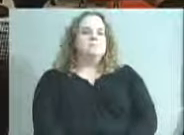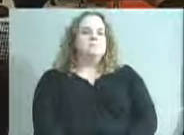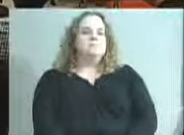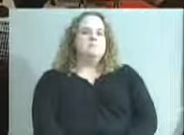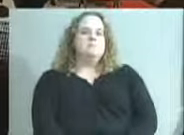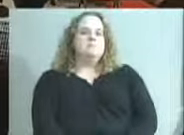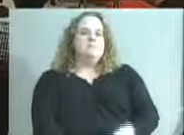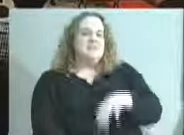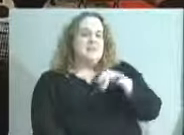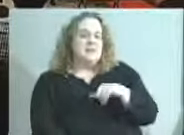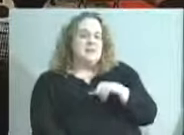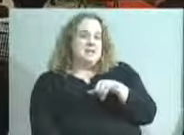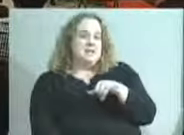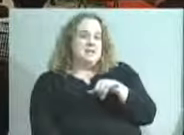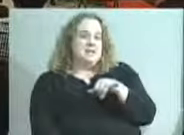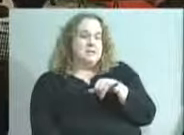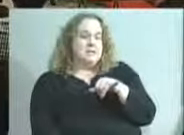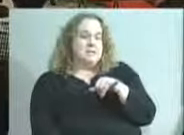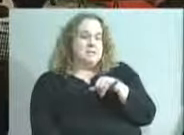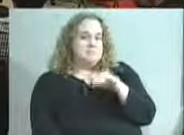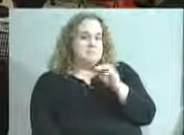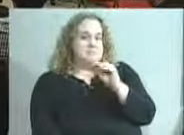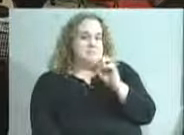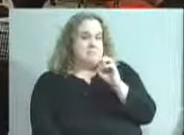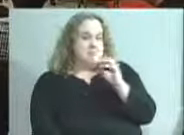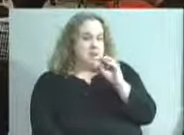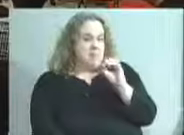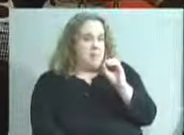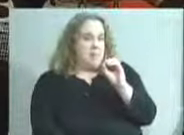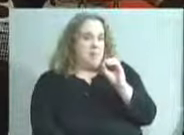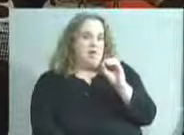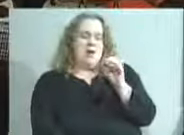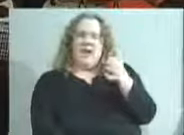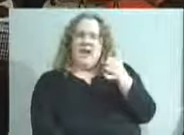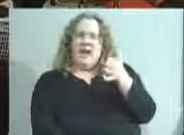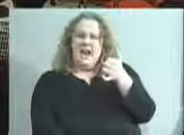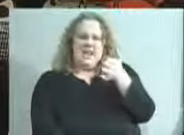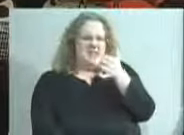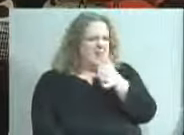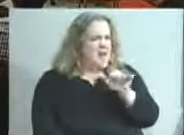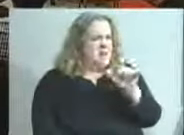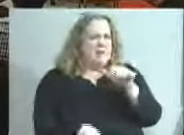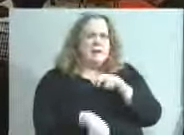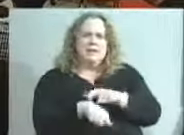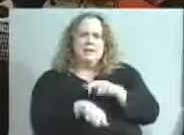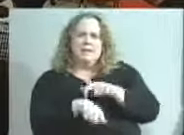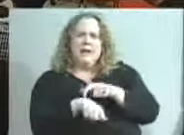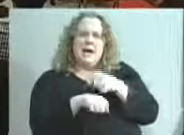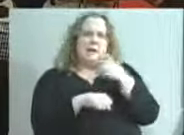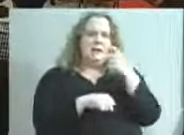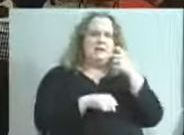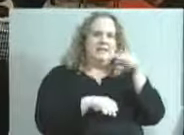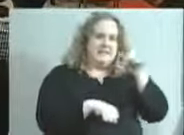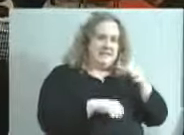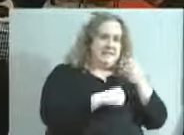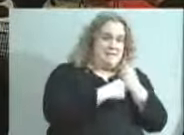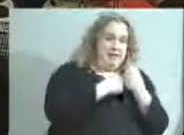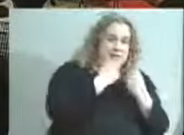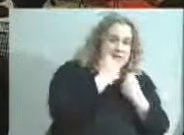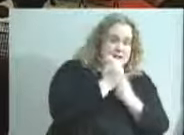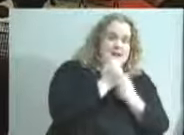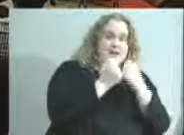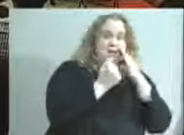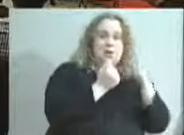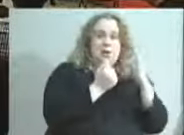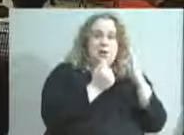is would there ever be a time where the foundation might take a different track from what the school